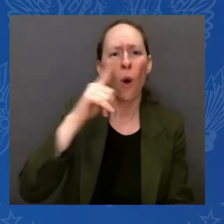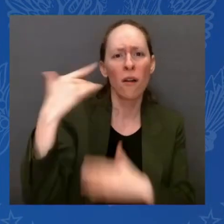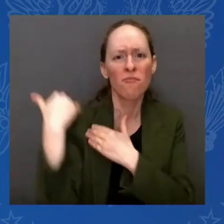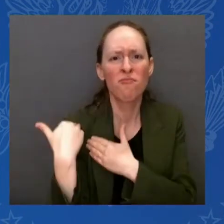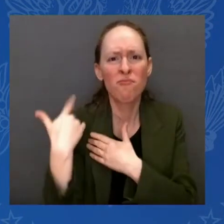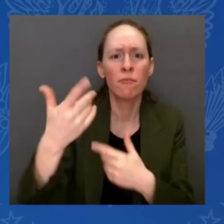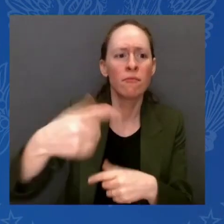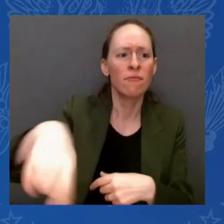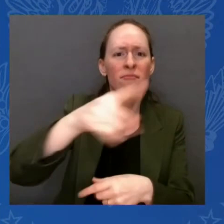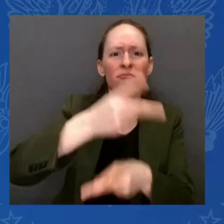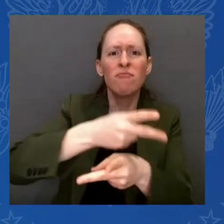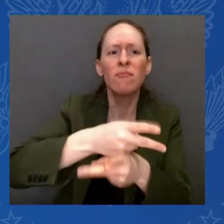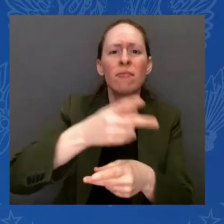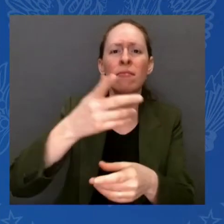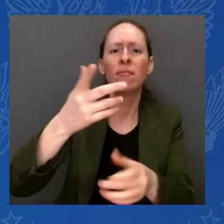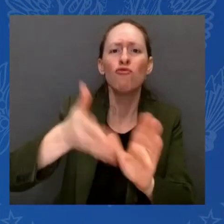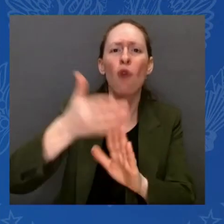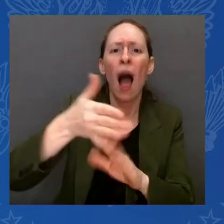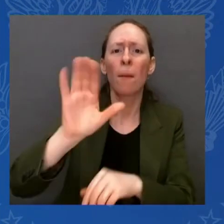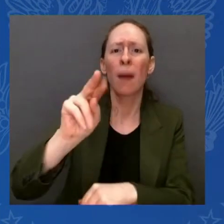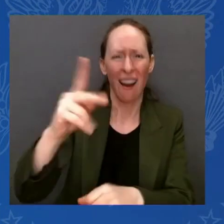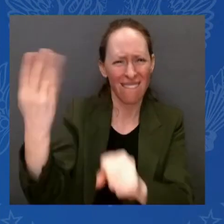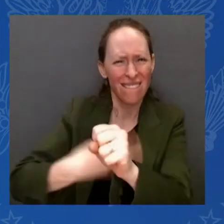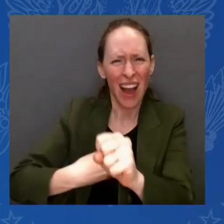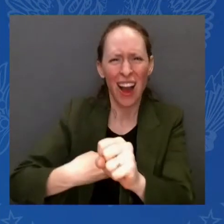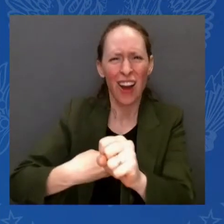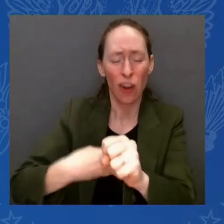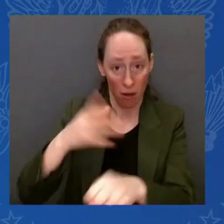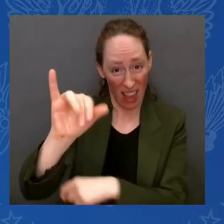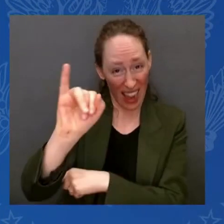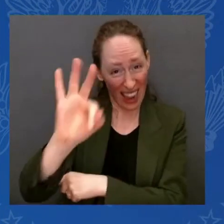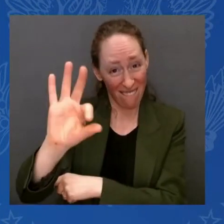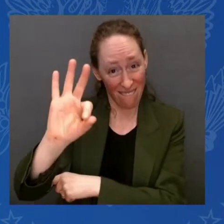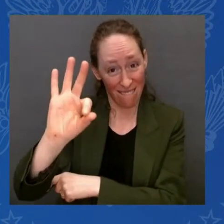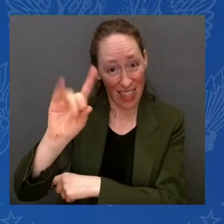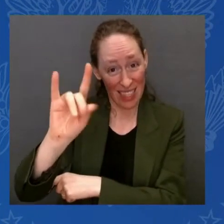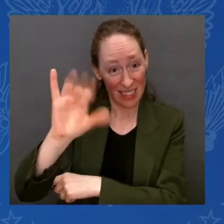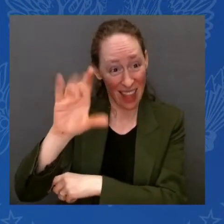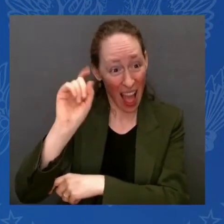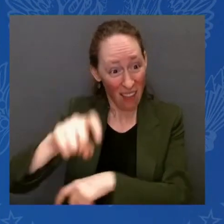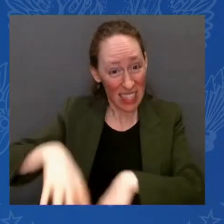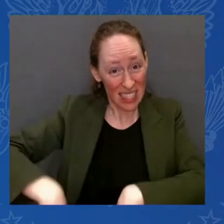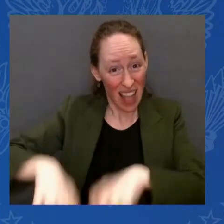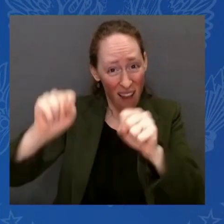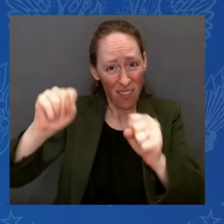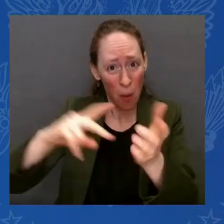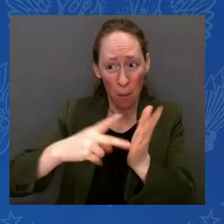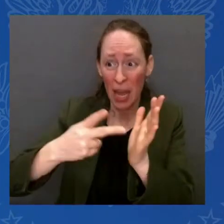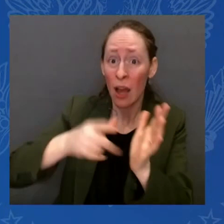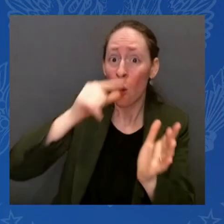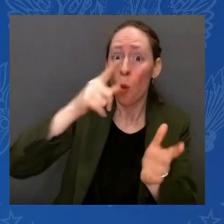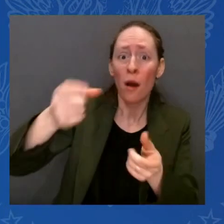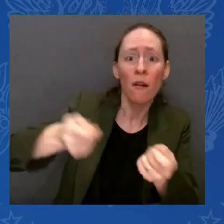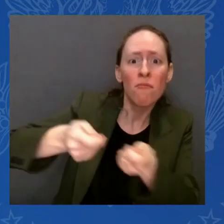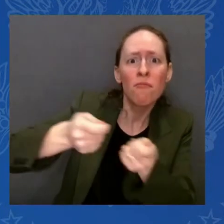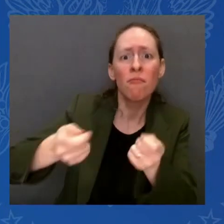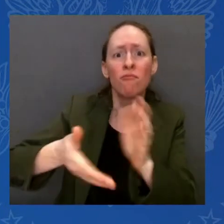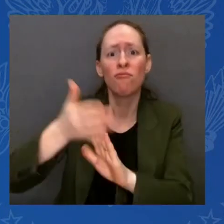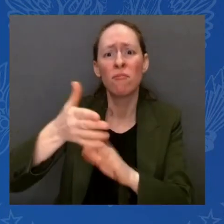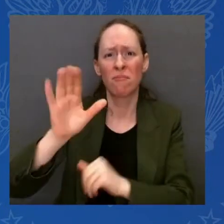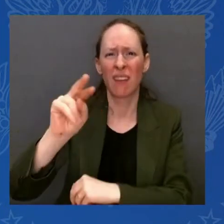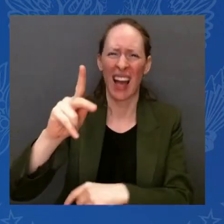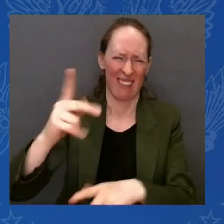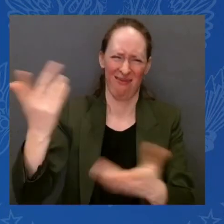bank should not work there anymore. Third, investors in the banks will not be protected. They